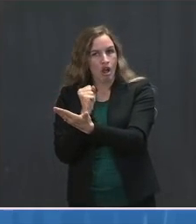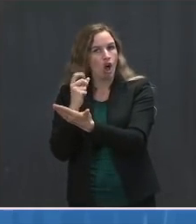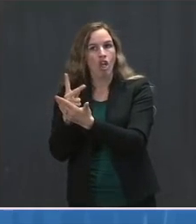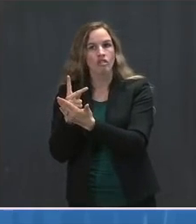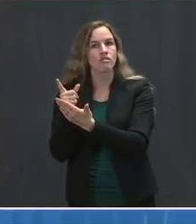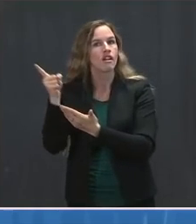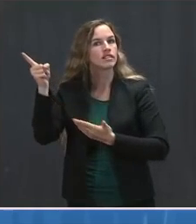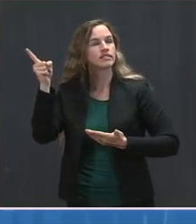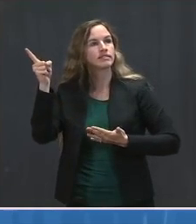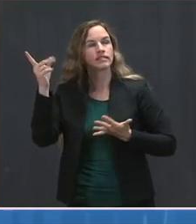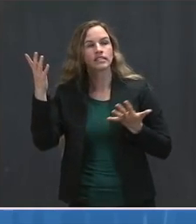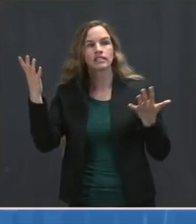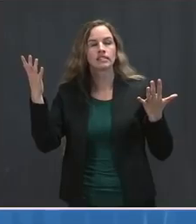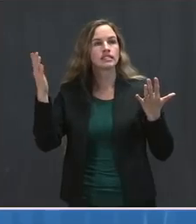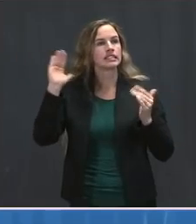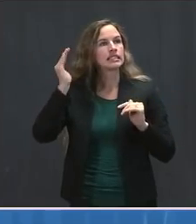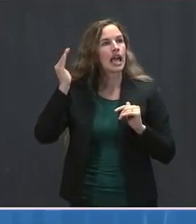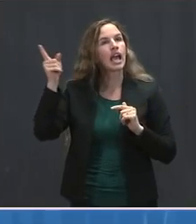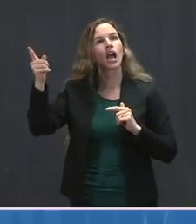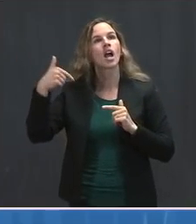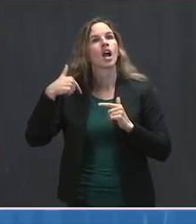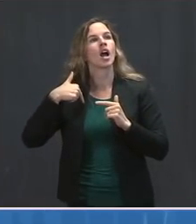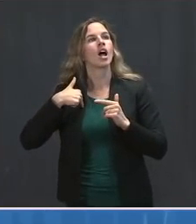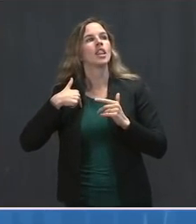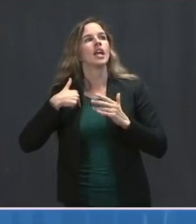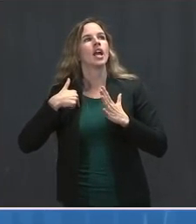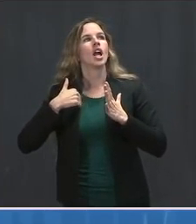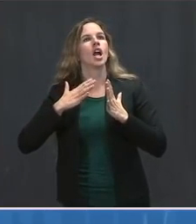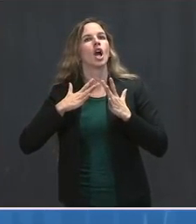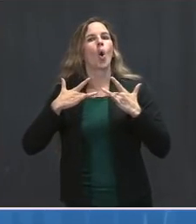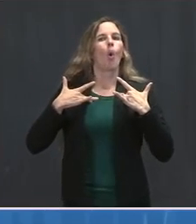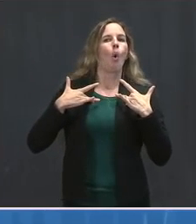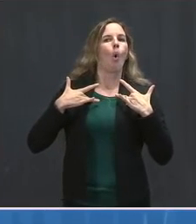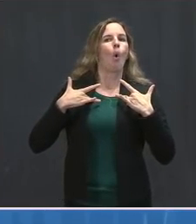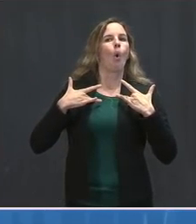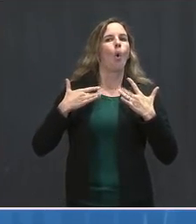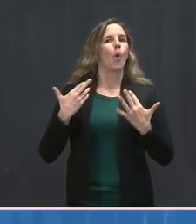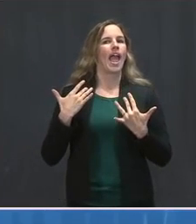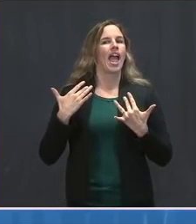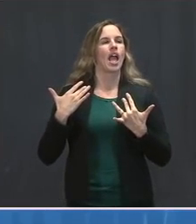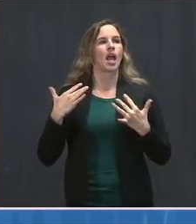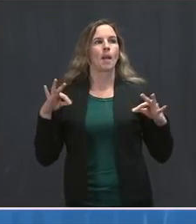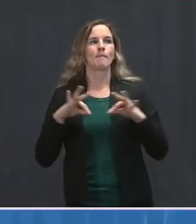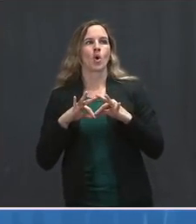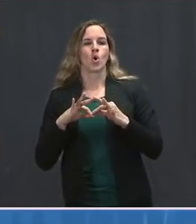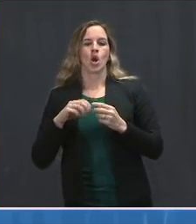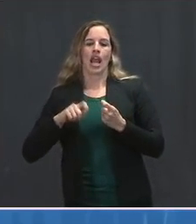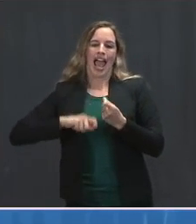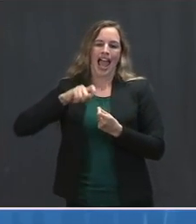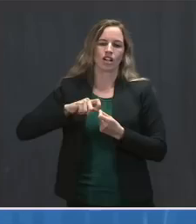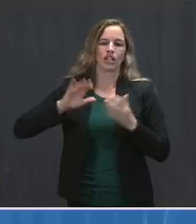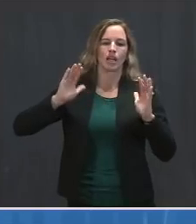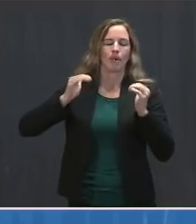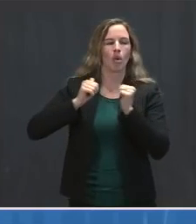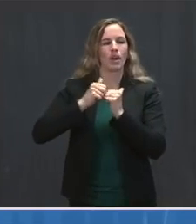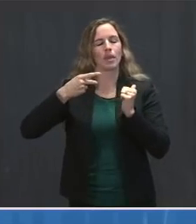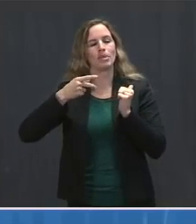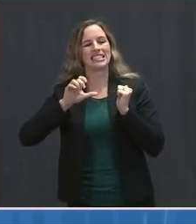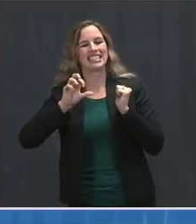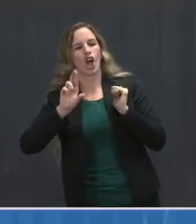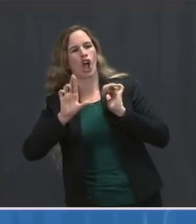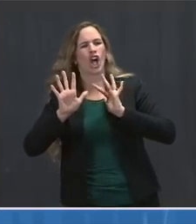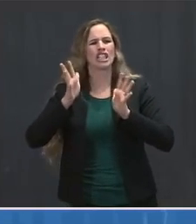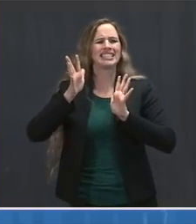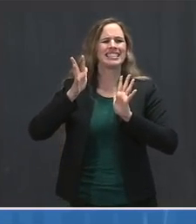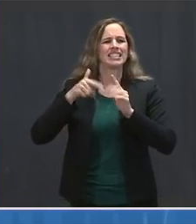they're maybe taking too conservative a view of accuracy, comparing it to PCR, and not kind of